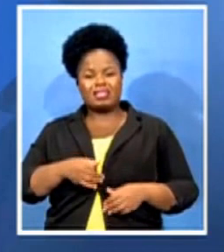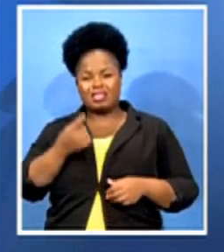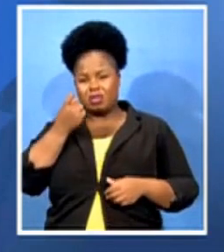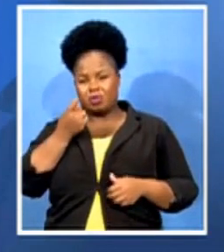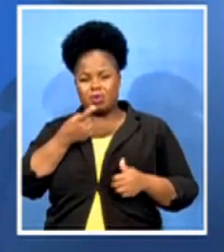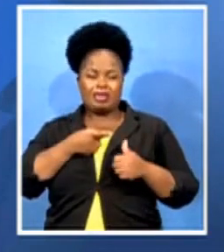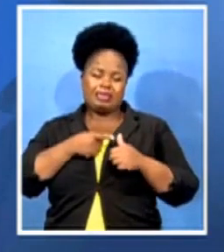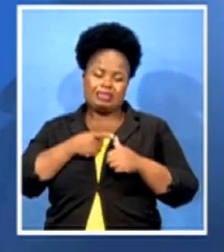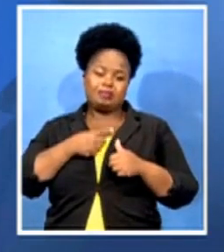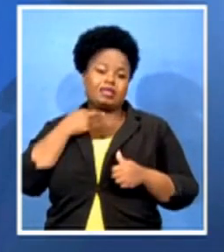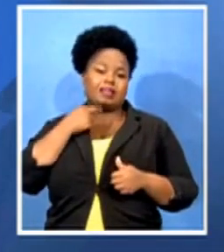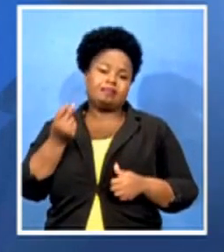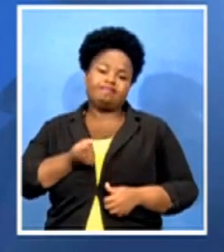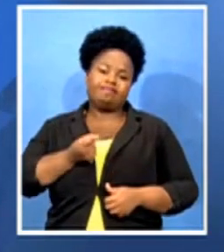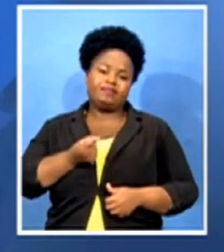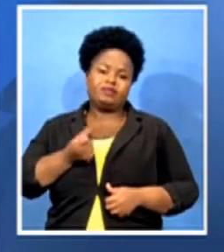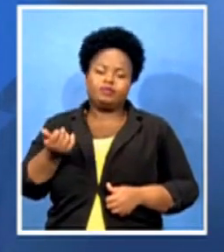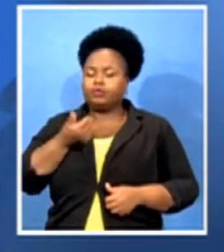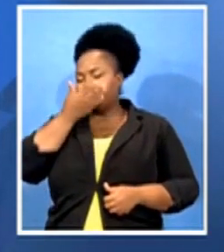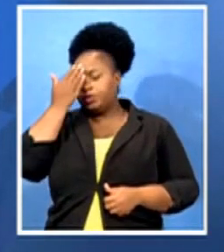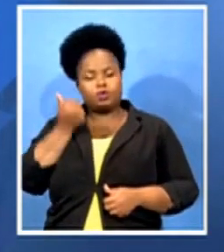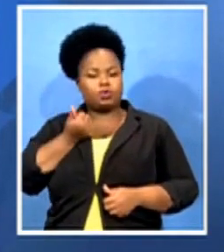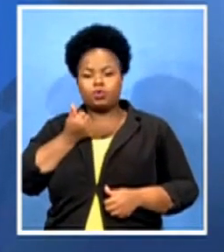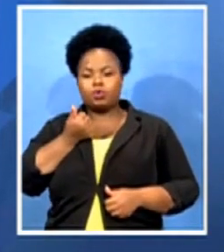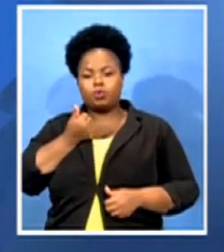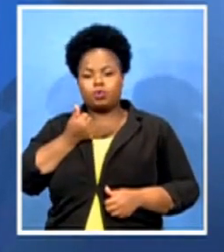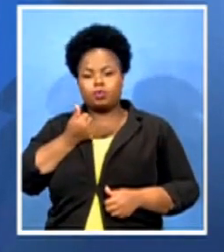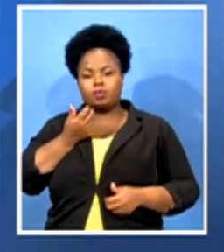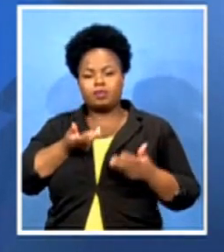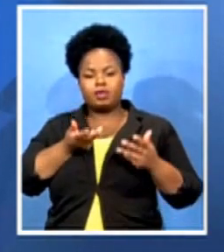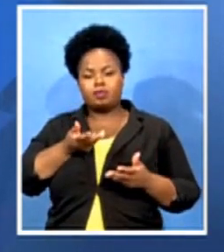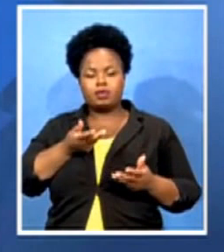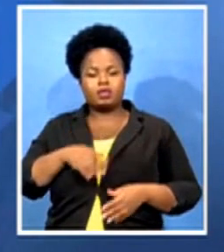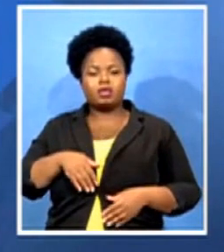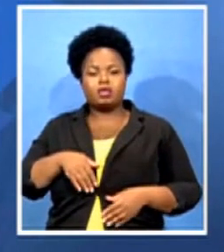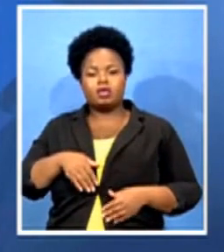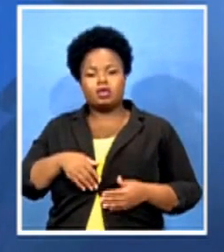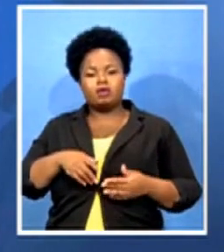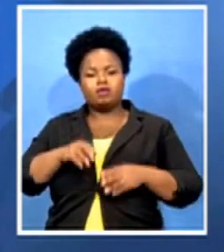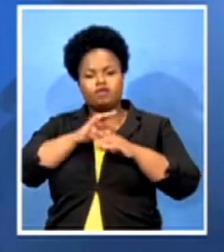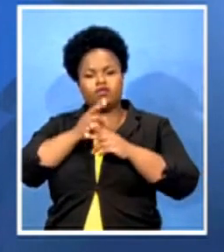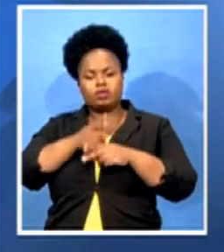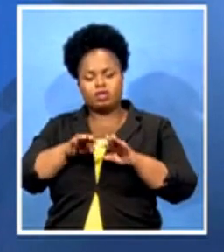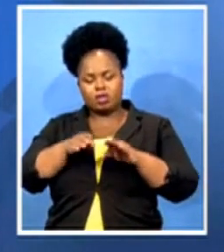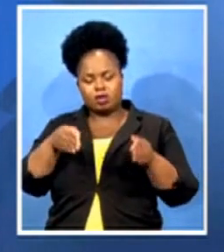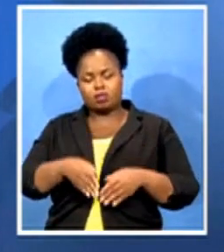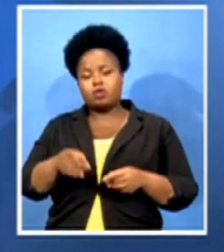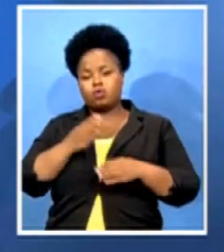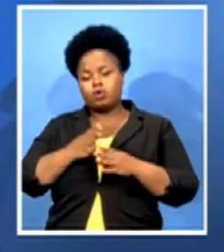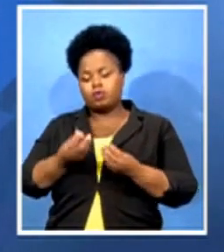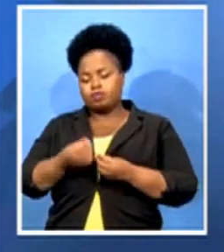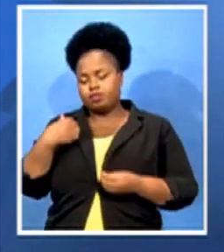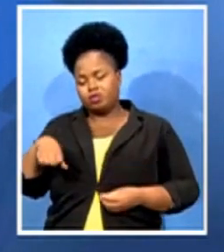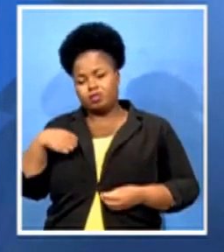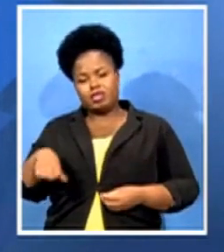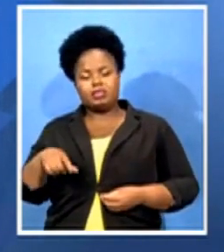unknown. It might be a proper funeral. But we are still working with the municipality, with the police, with everyone to try to